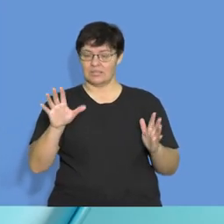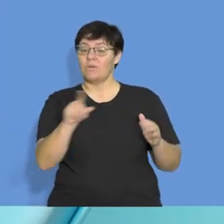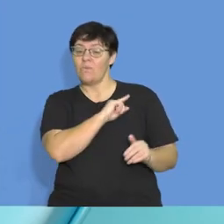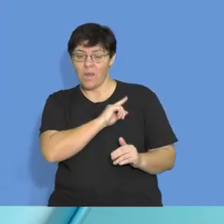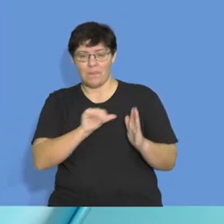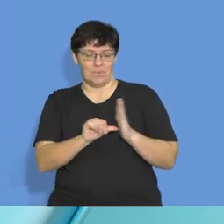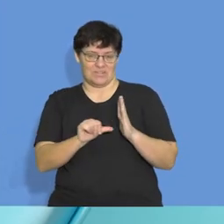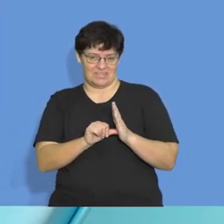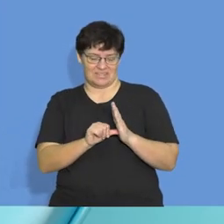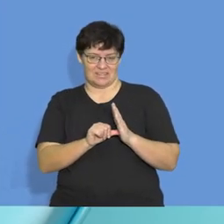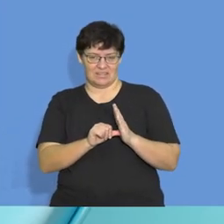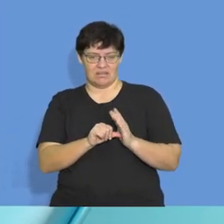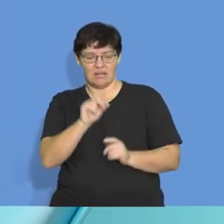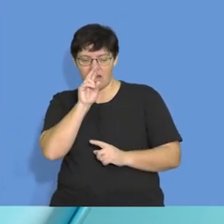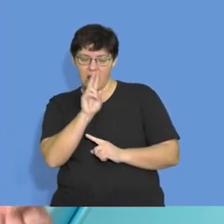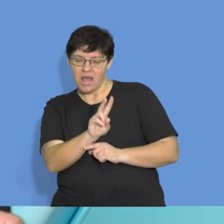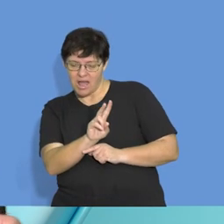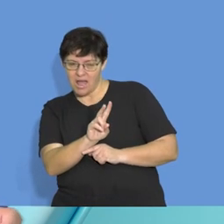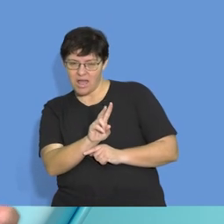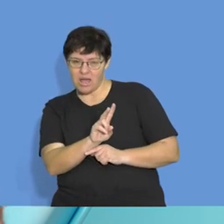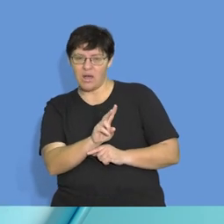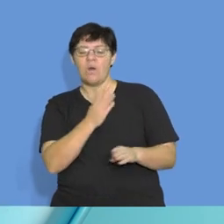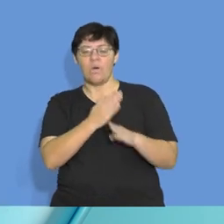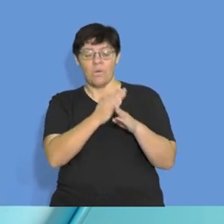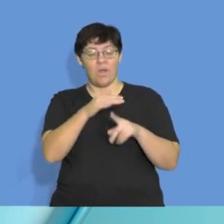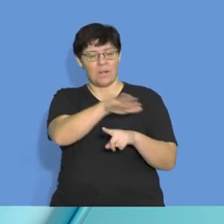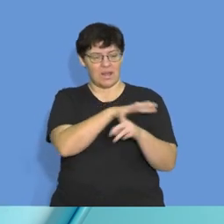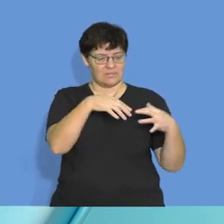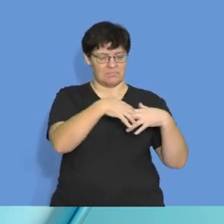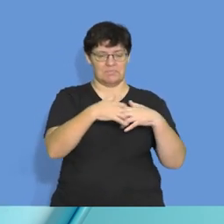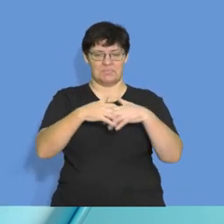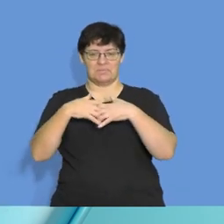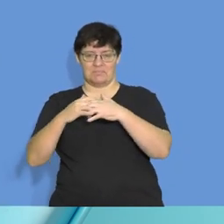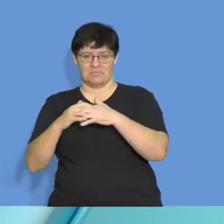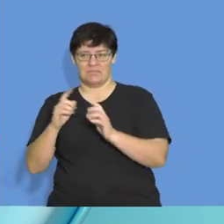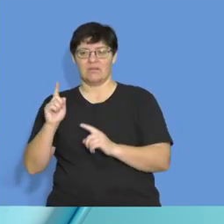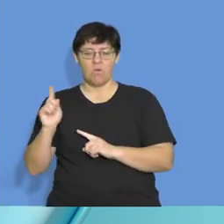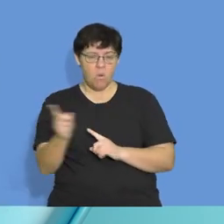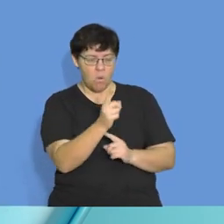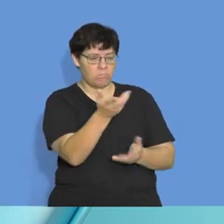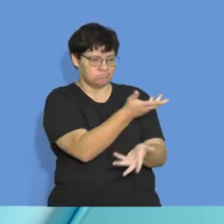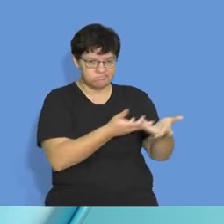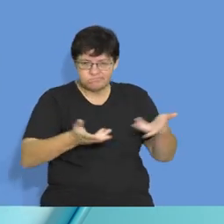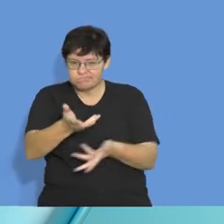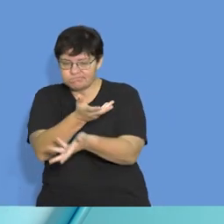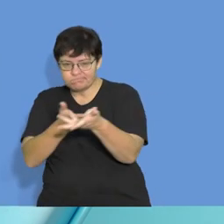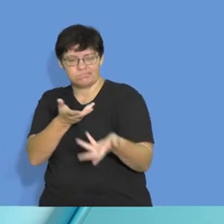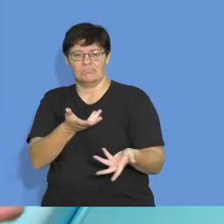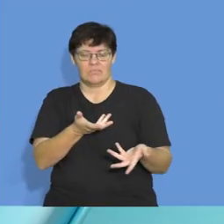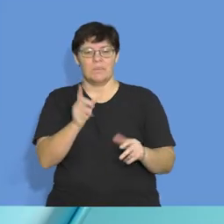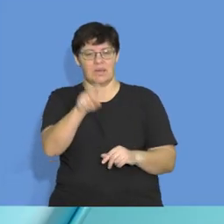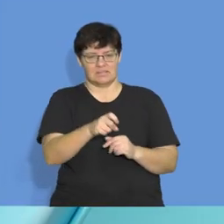you have committees set up in your workplaces, where all of these things are then negotiated. There must be